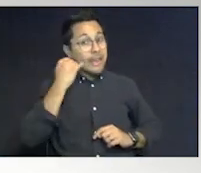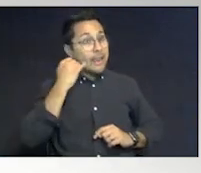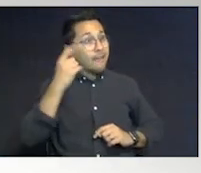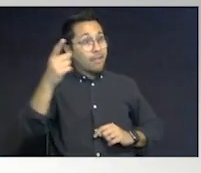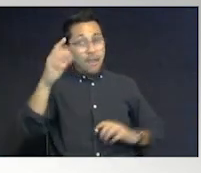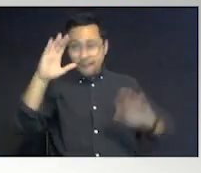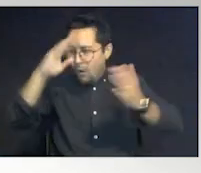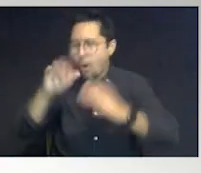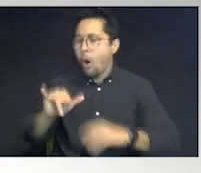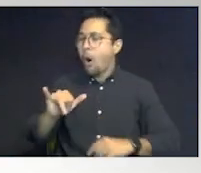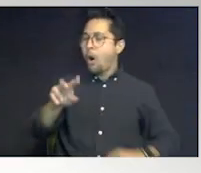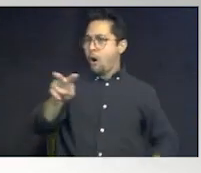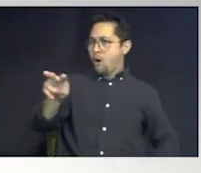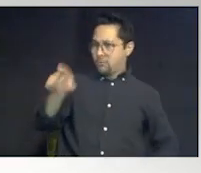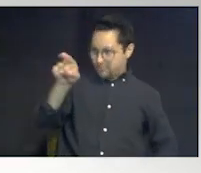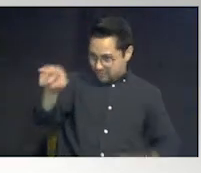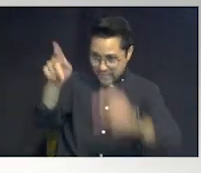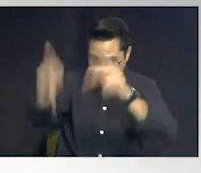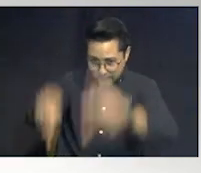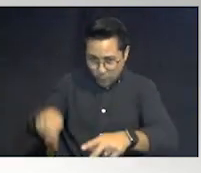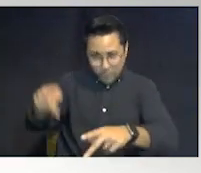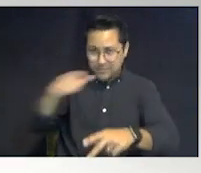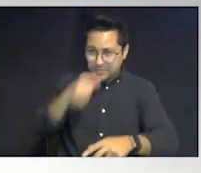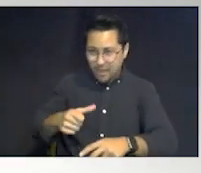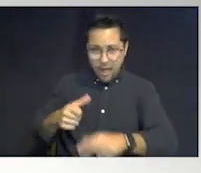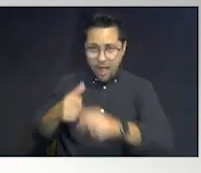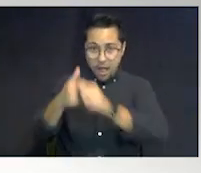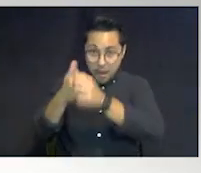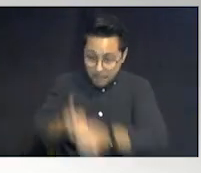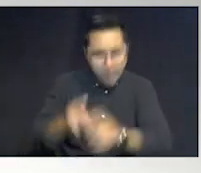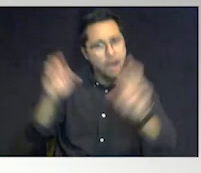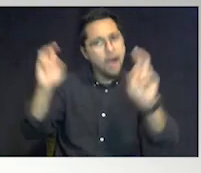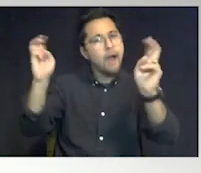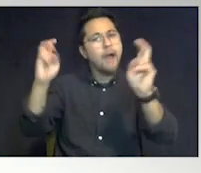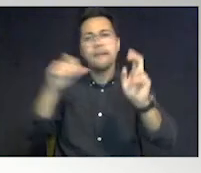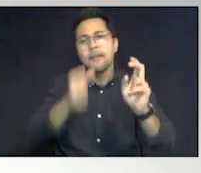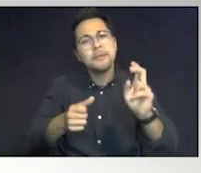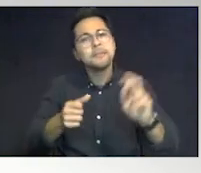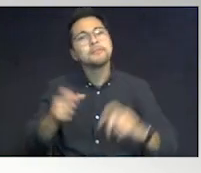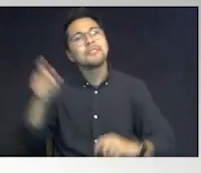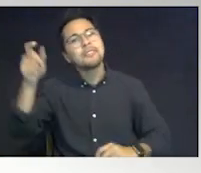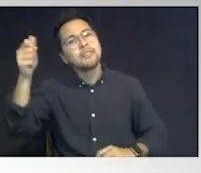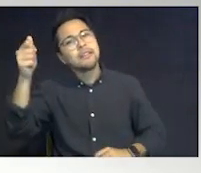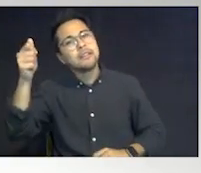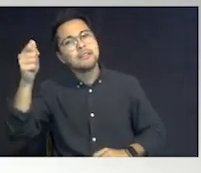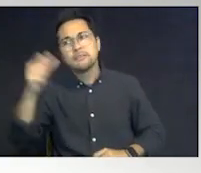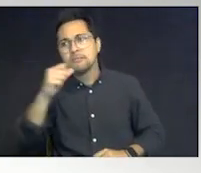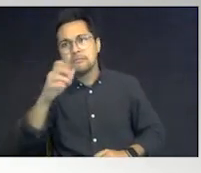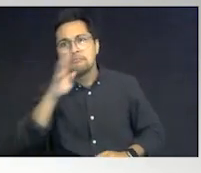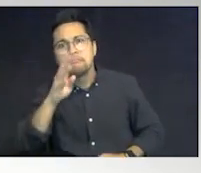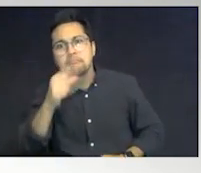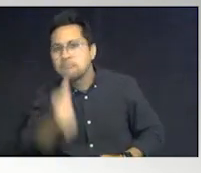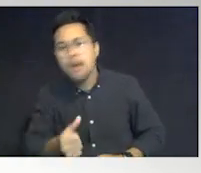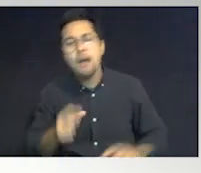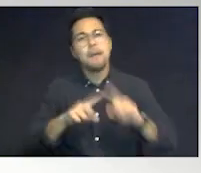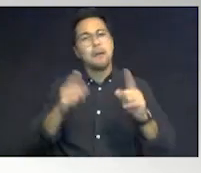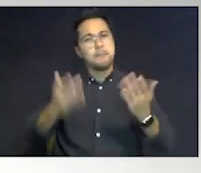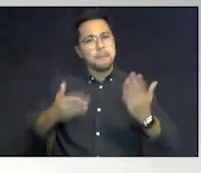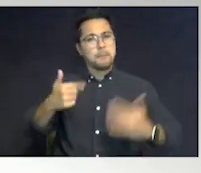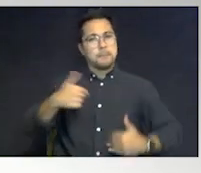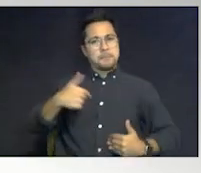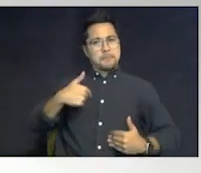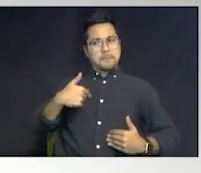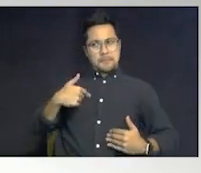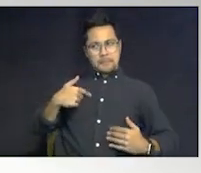find out, wait a second, this individual is not being non-compliant, this people, this individual is being non-responsive and maybe I need to